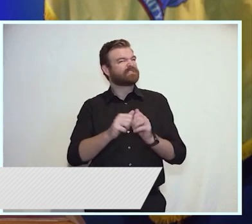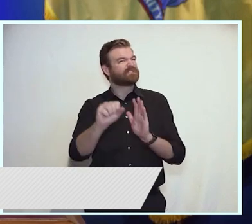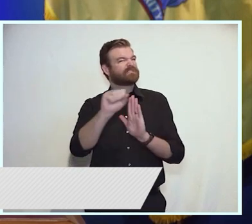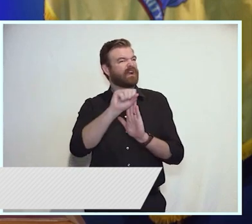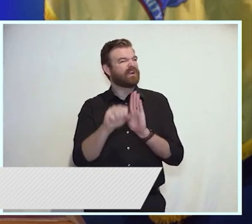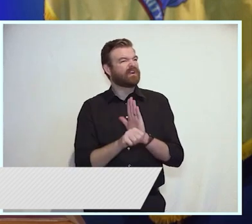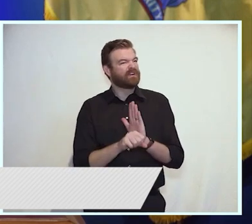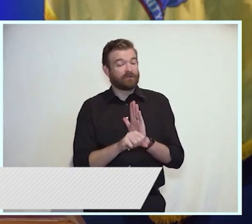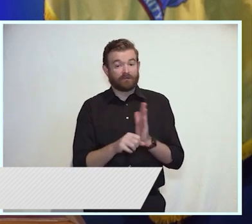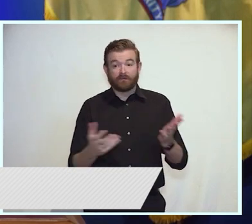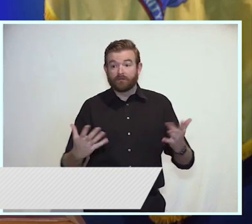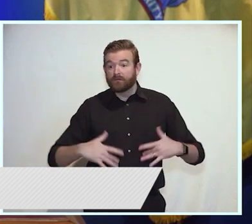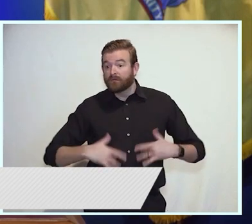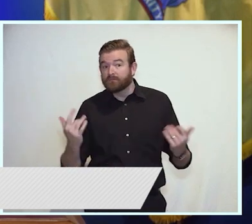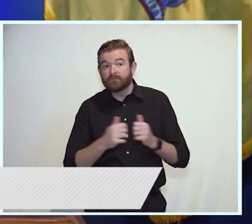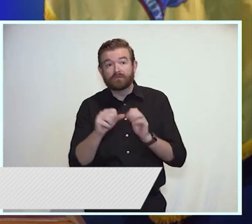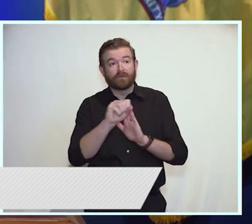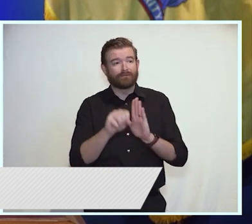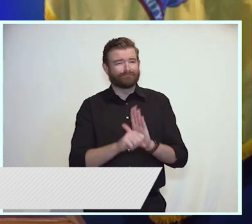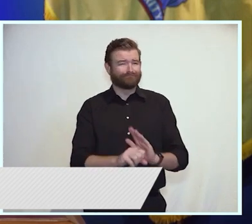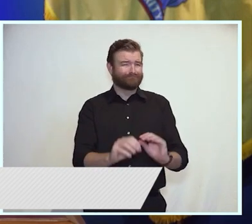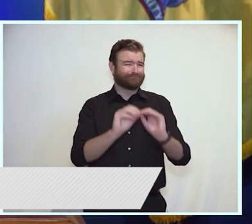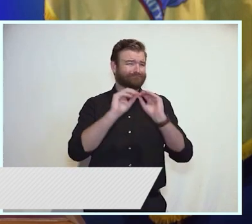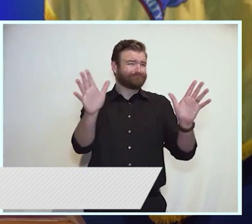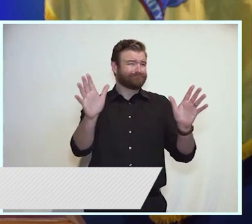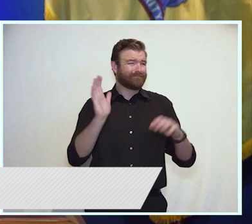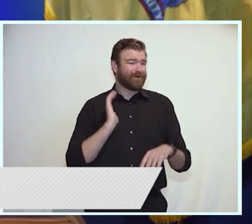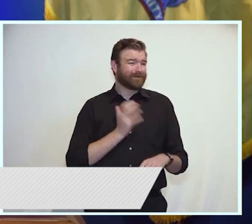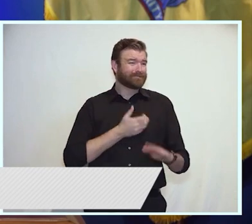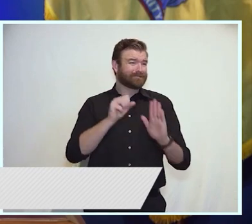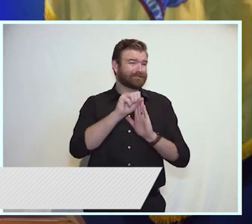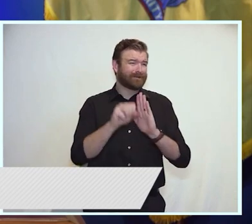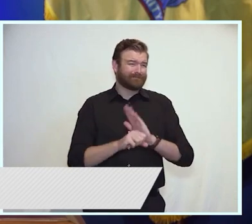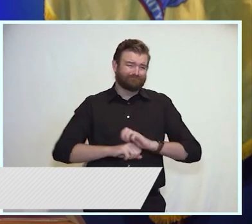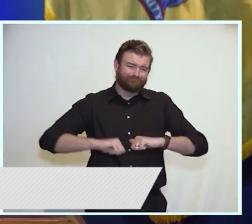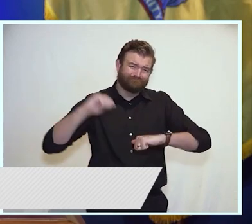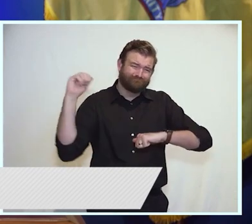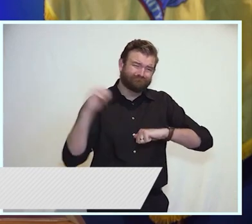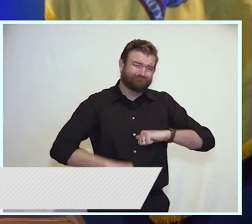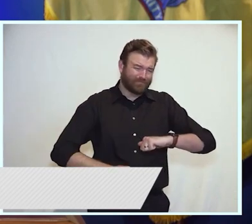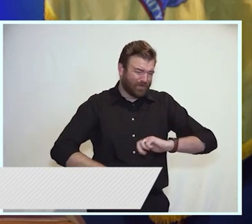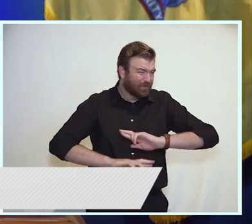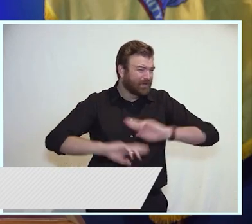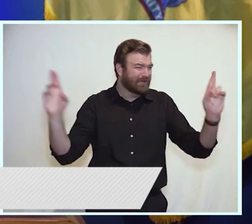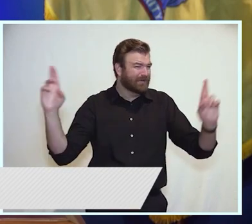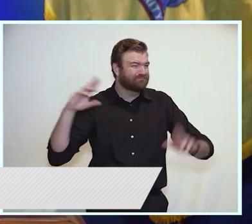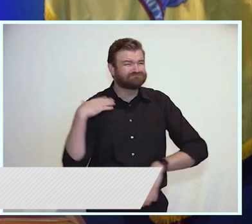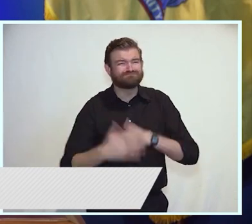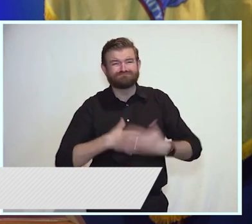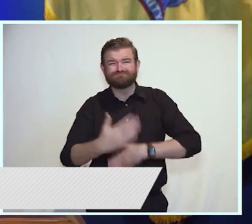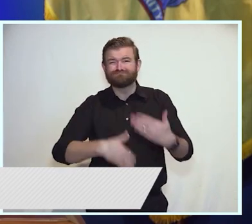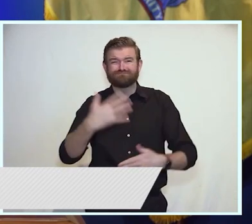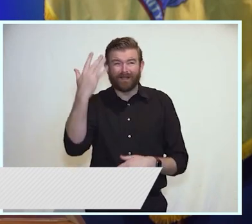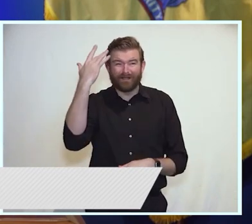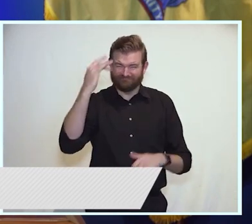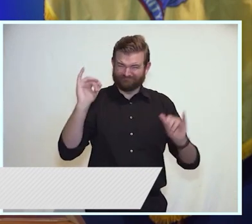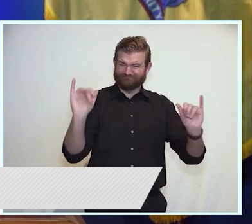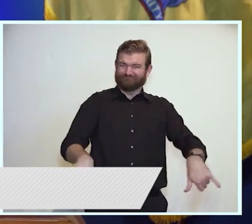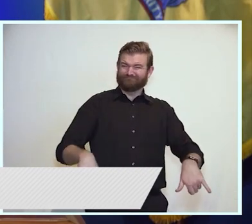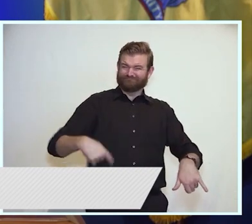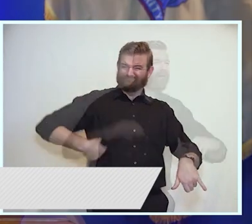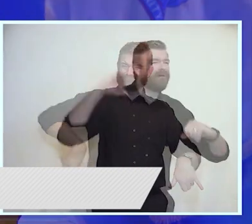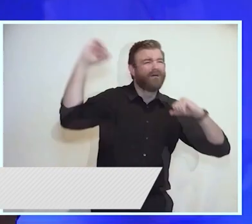numbers of cases. You know, I think that overall he kind of presented more of a